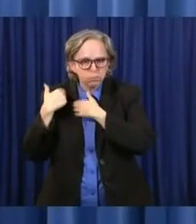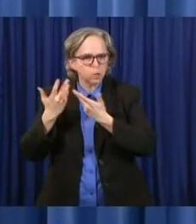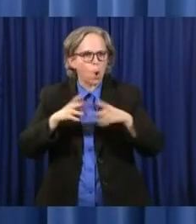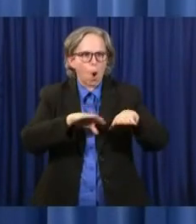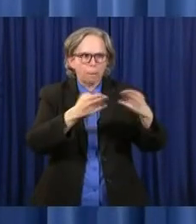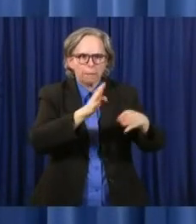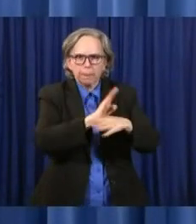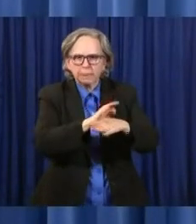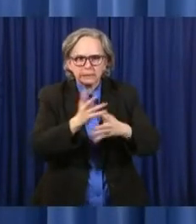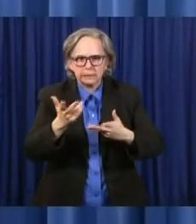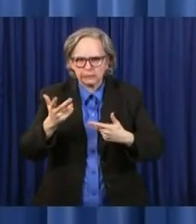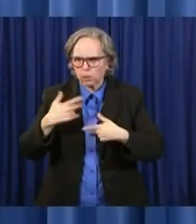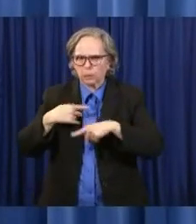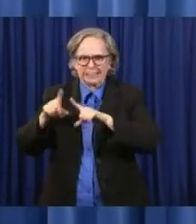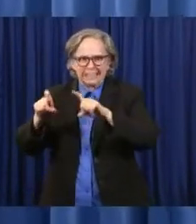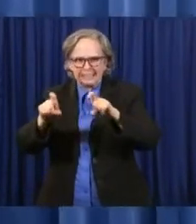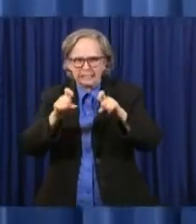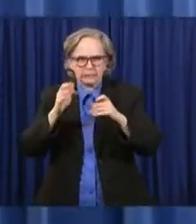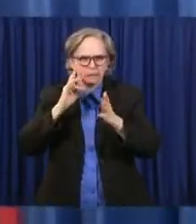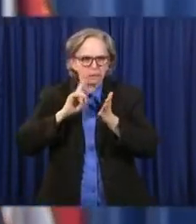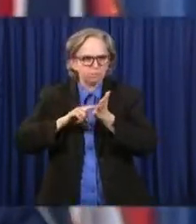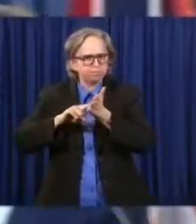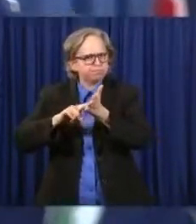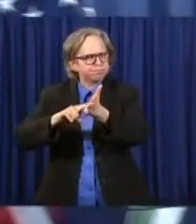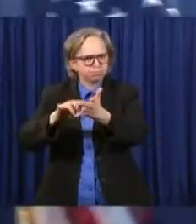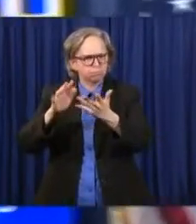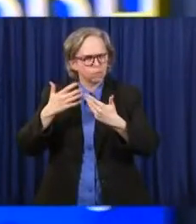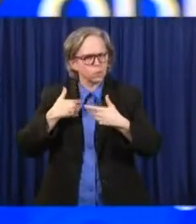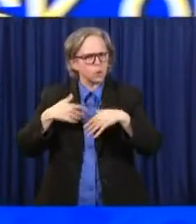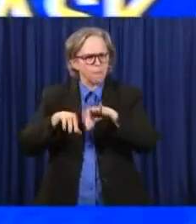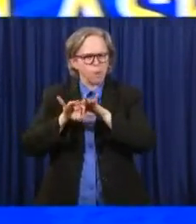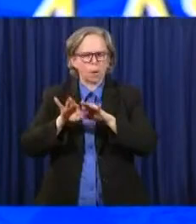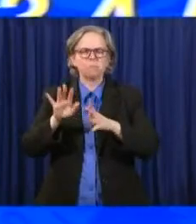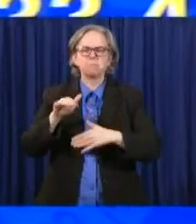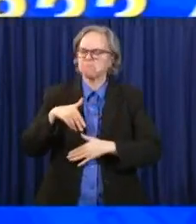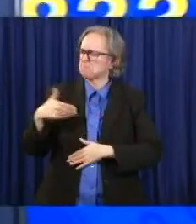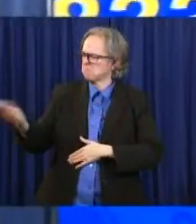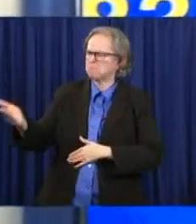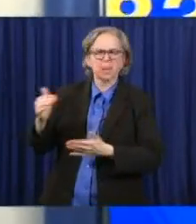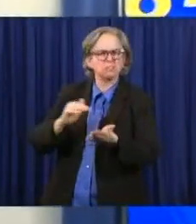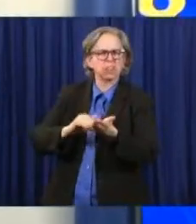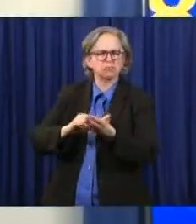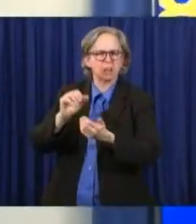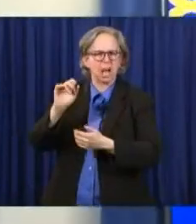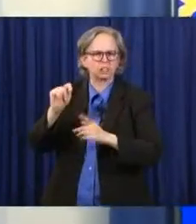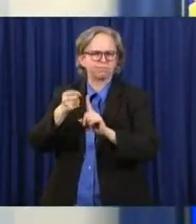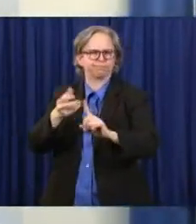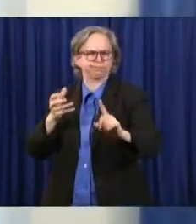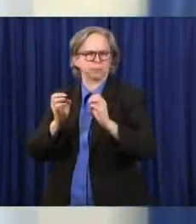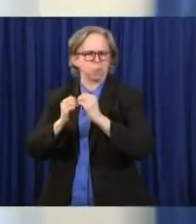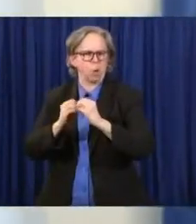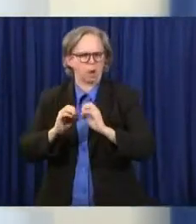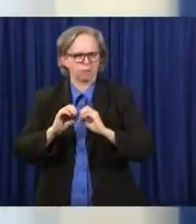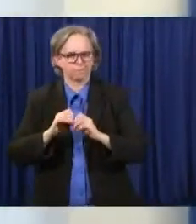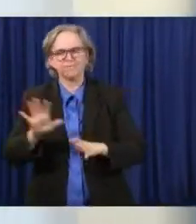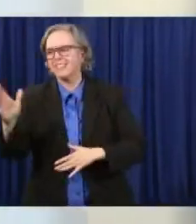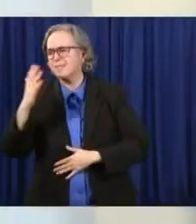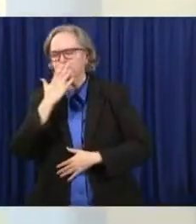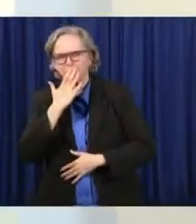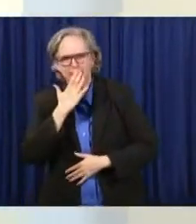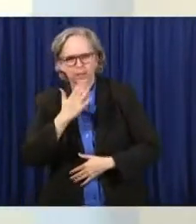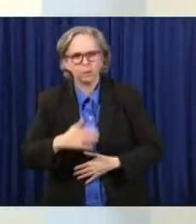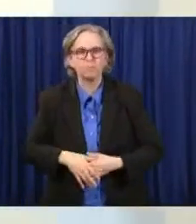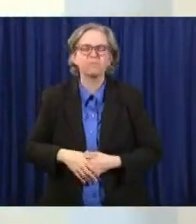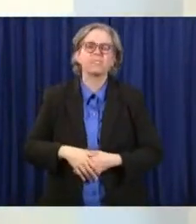very significant. I'm going to let Dr. Acton take the rest of that. Dr. Acton. Thank you, Governor. Thank you. So that